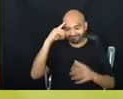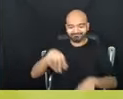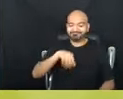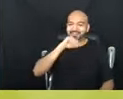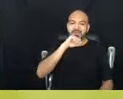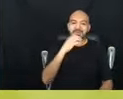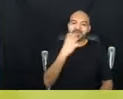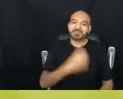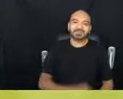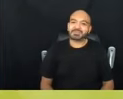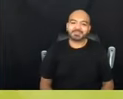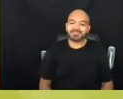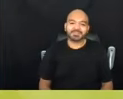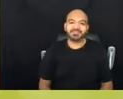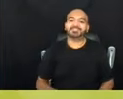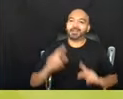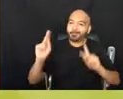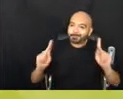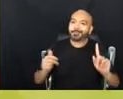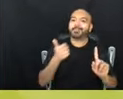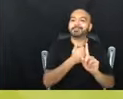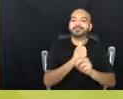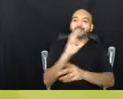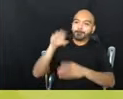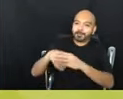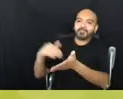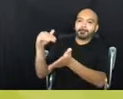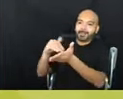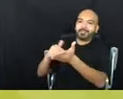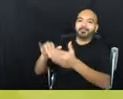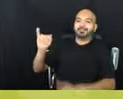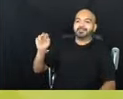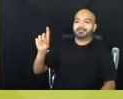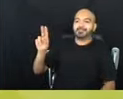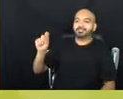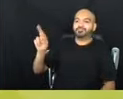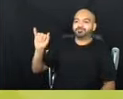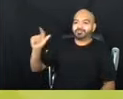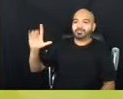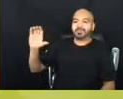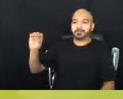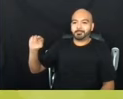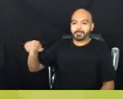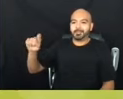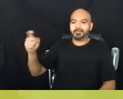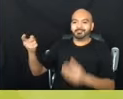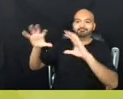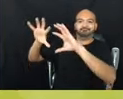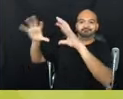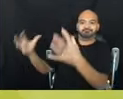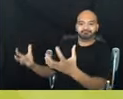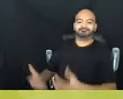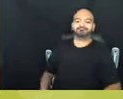folks who were part of the medical industrial complex. And it was later that I